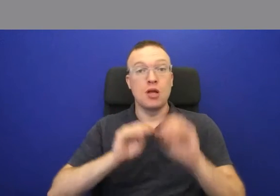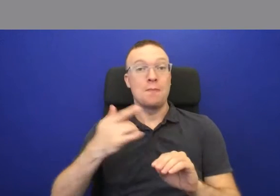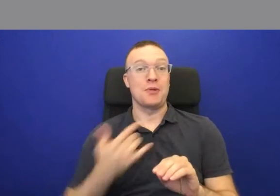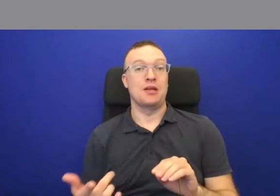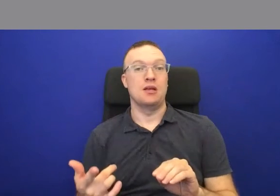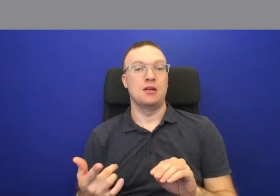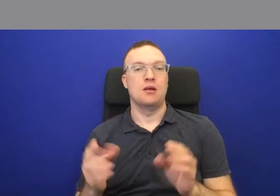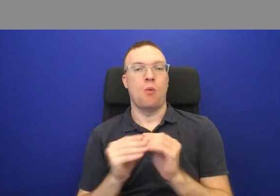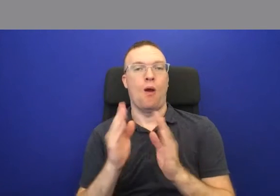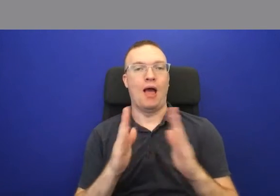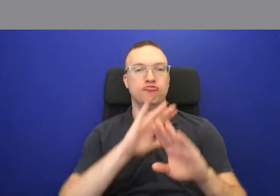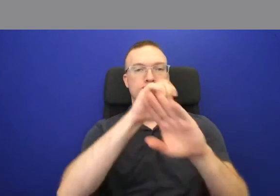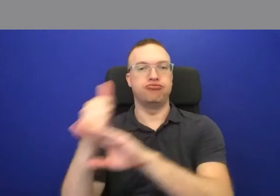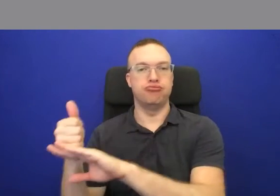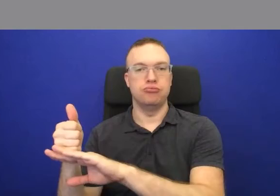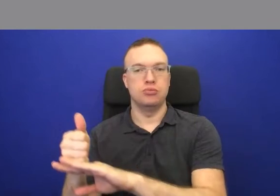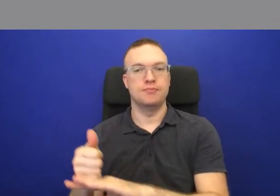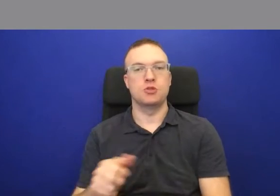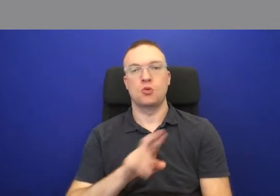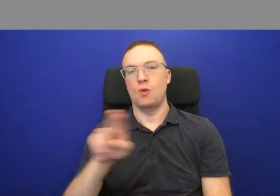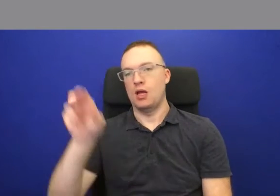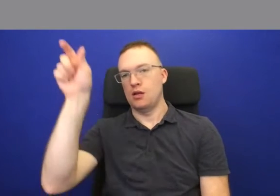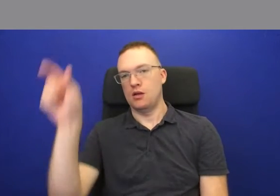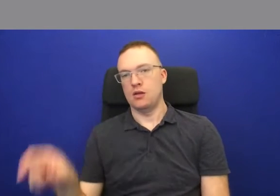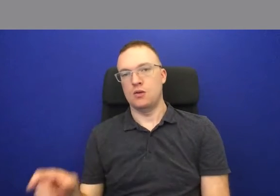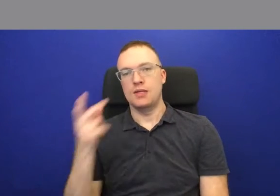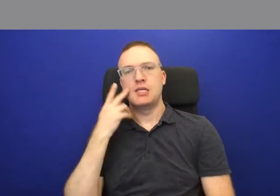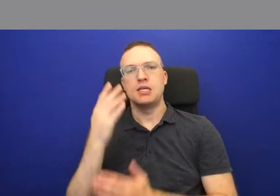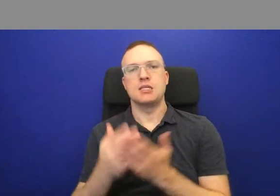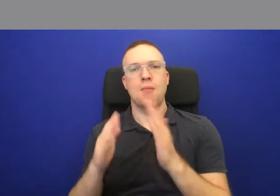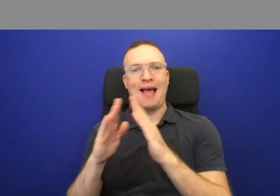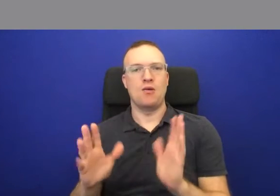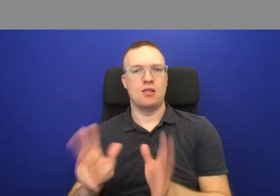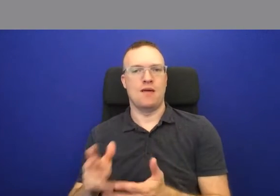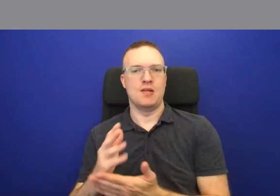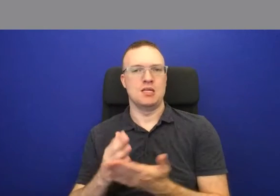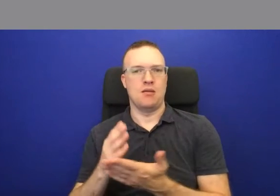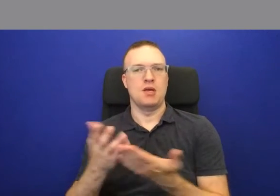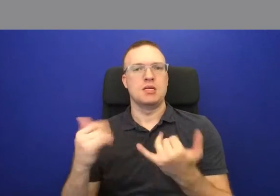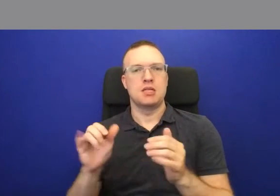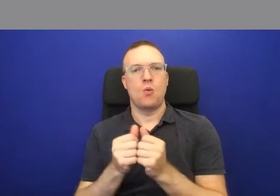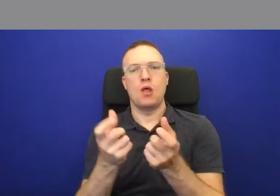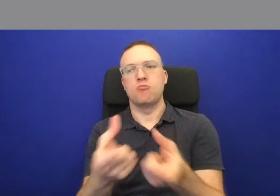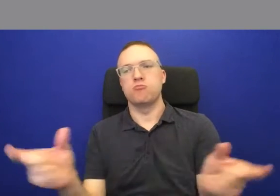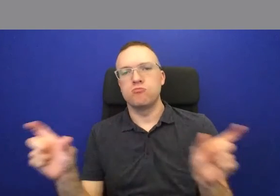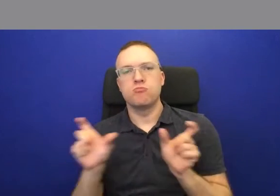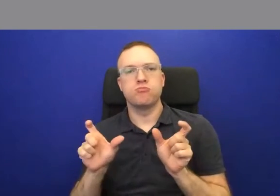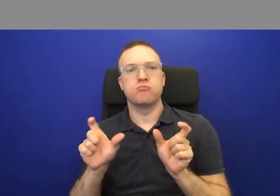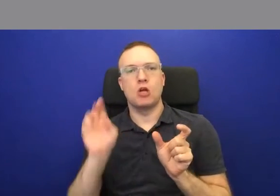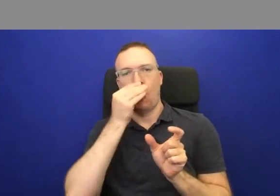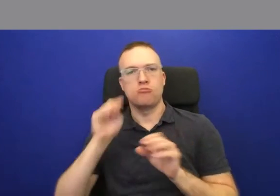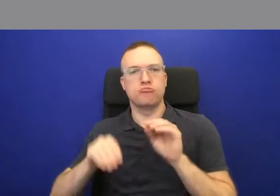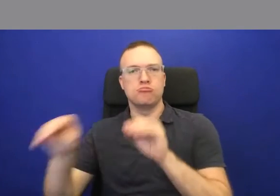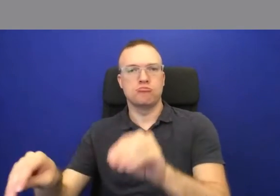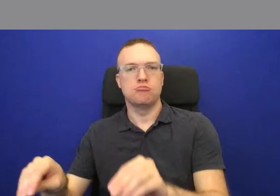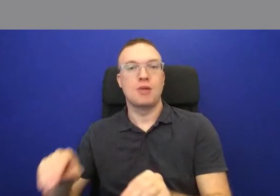And to the right of the map, you can see some of the houses remain, still have courtyard gardens. And of course, as